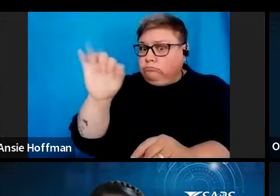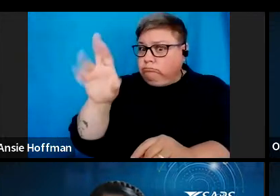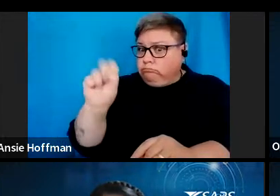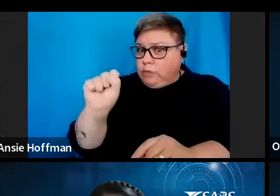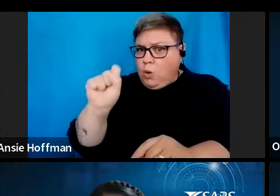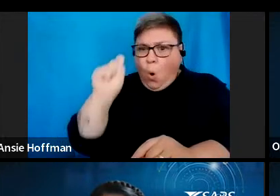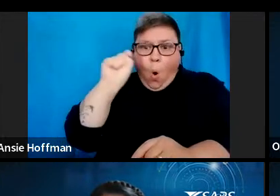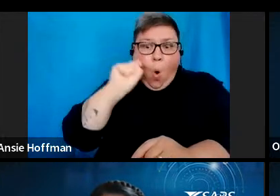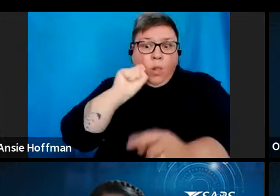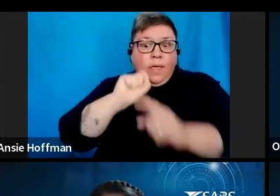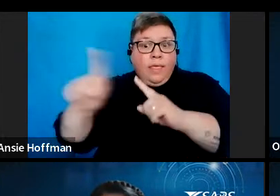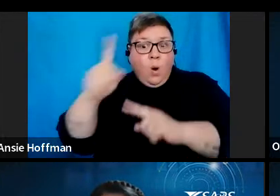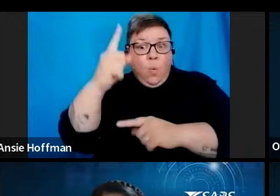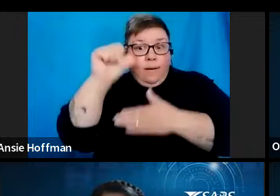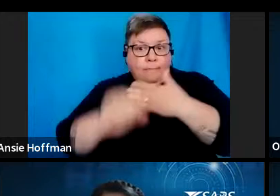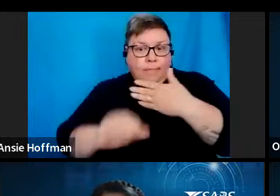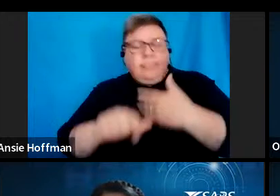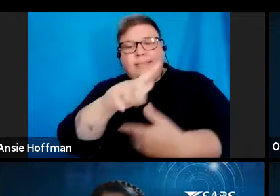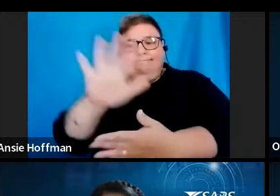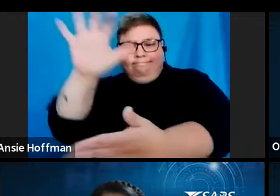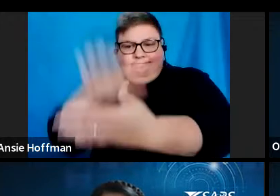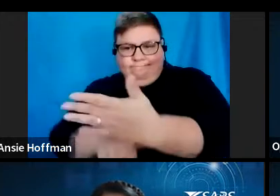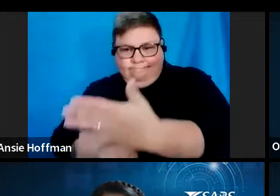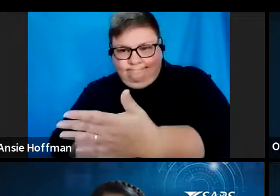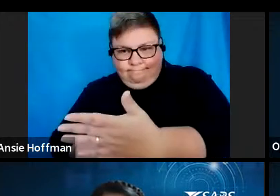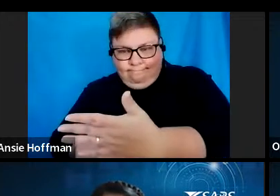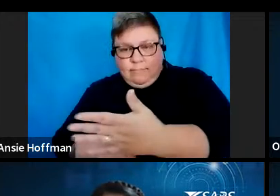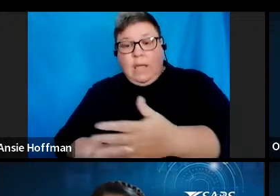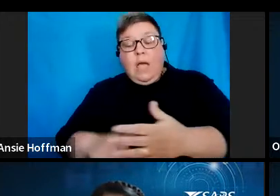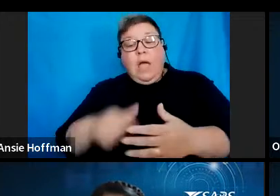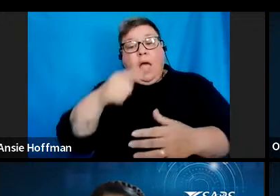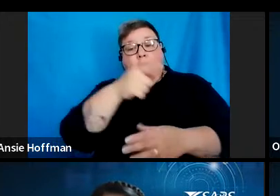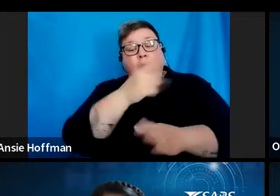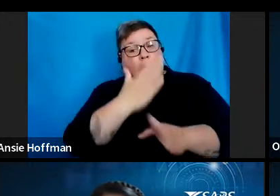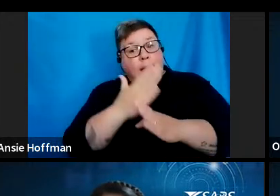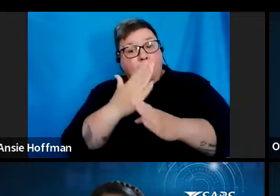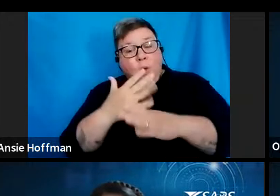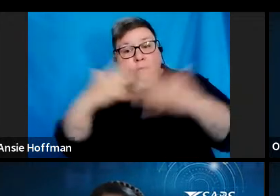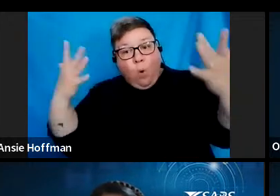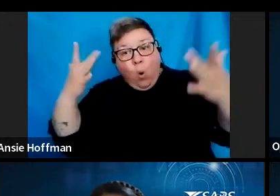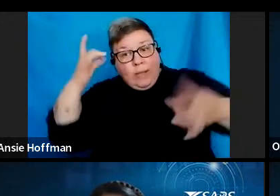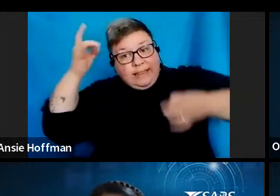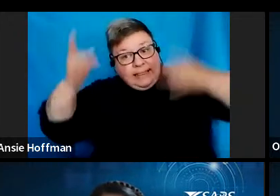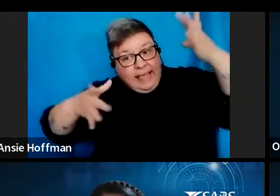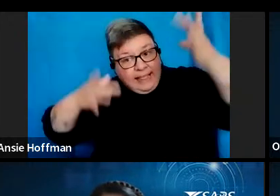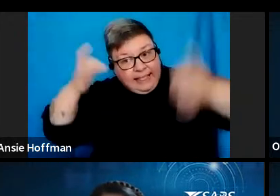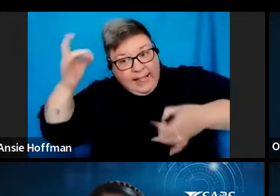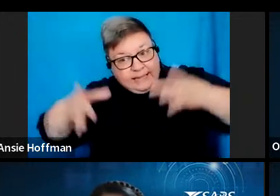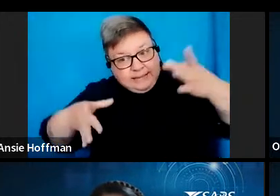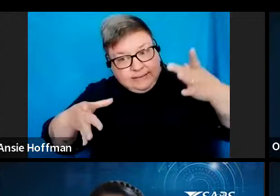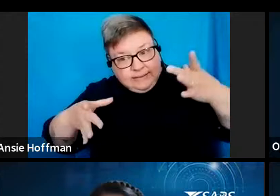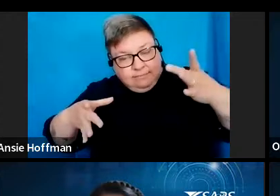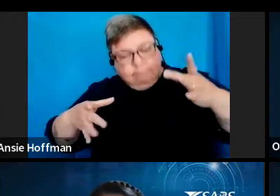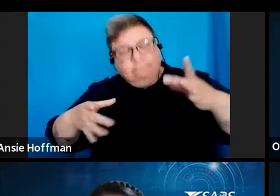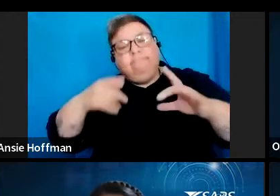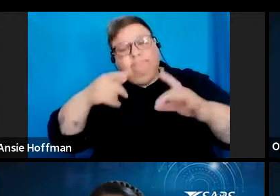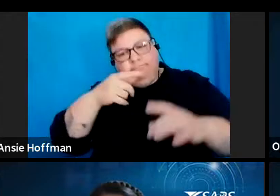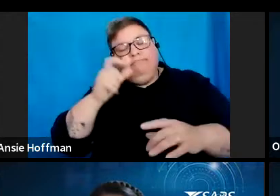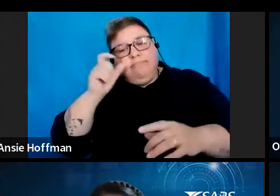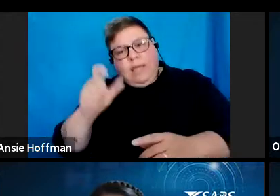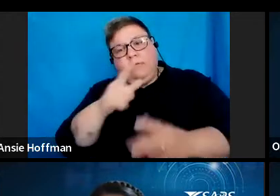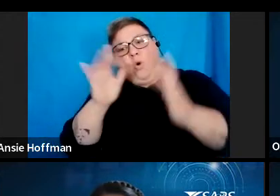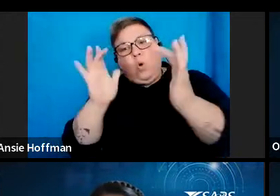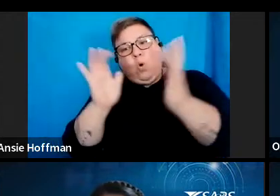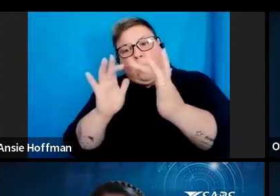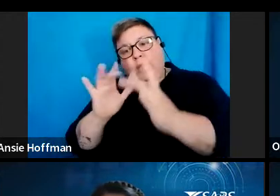month. If the employee requires more details regarding the stop order SASE has issued, the employee must contact SASE